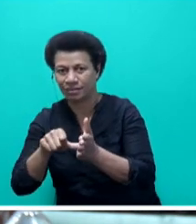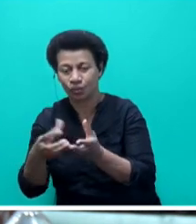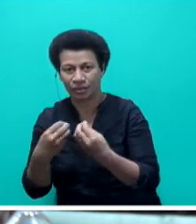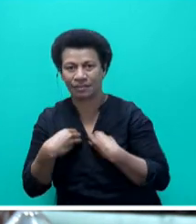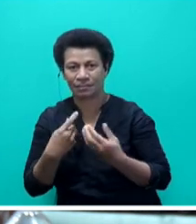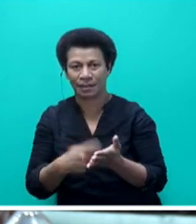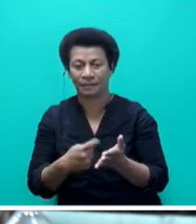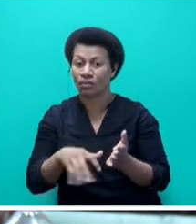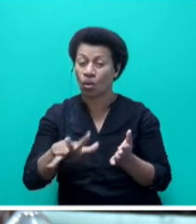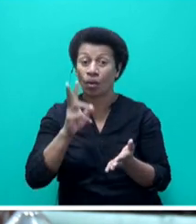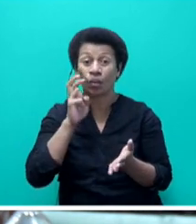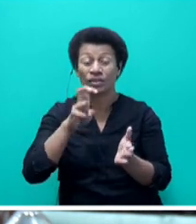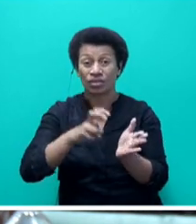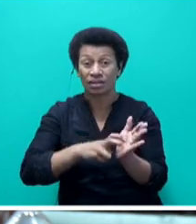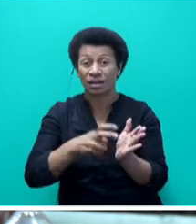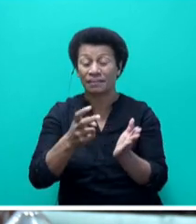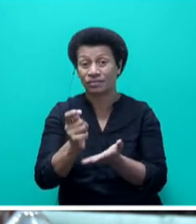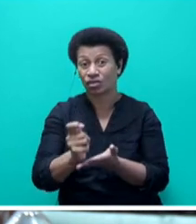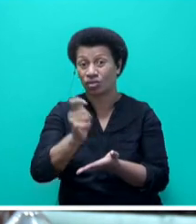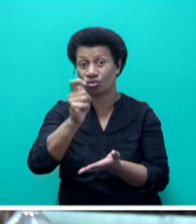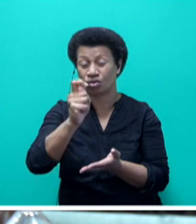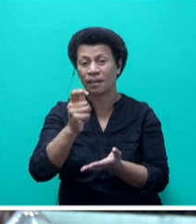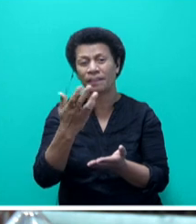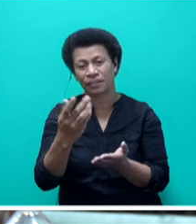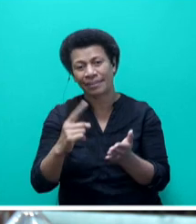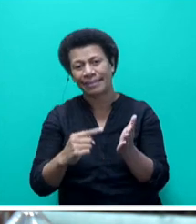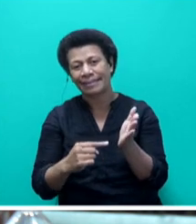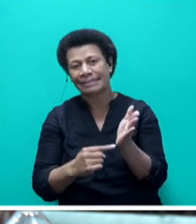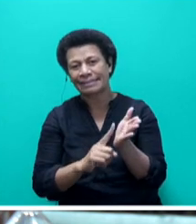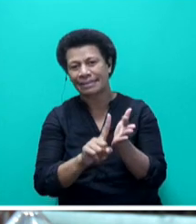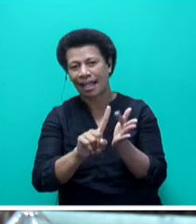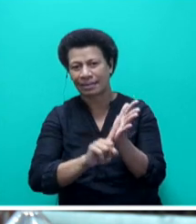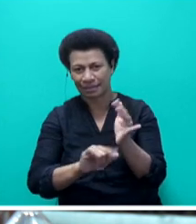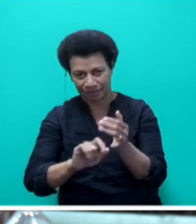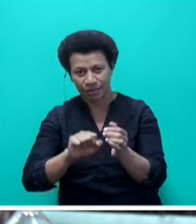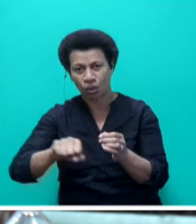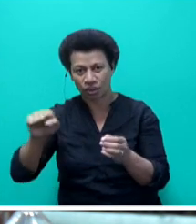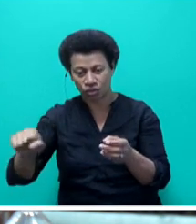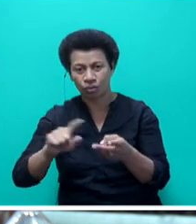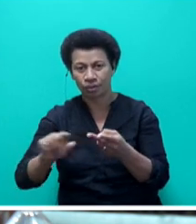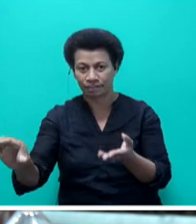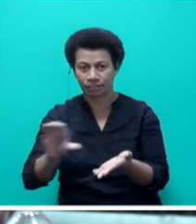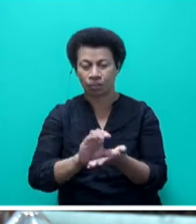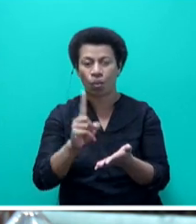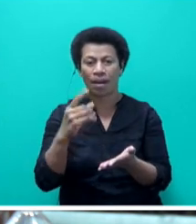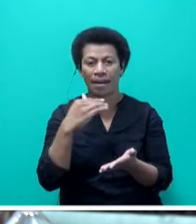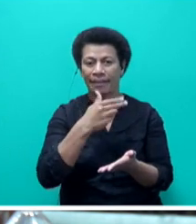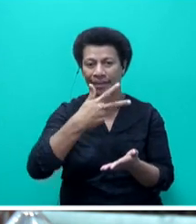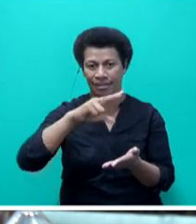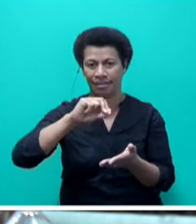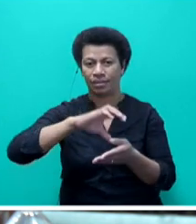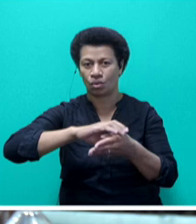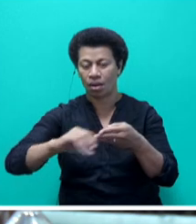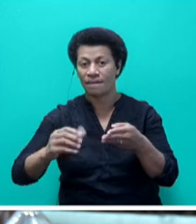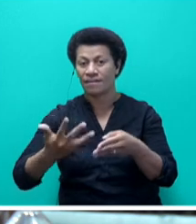tertiary students who are already under the Tertiary Education Loan Scheme or TELS and TOPPERS scholarship will be paid a lump sum of $180, again on